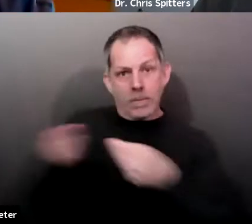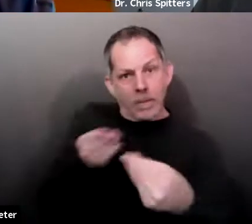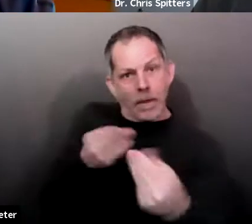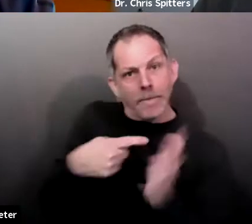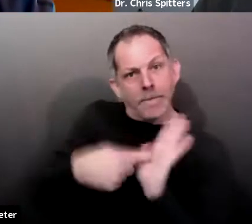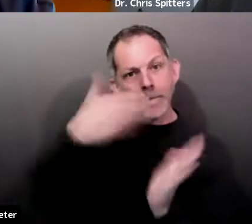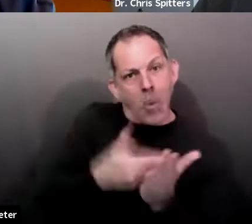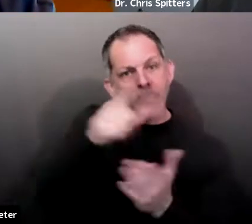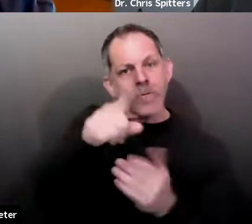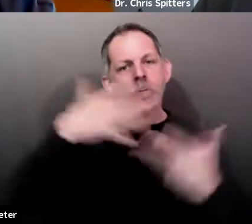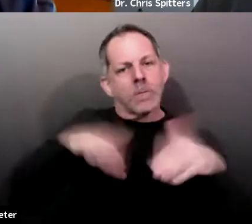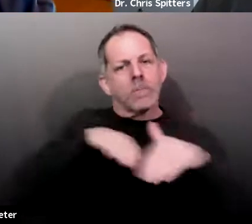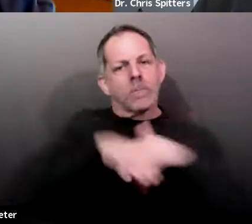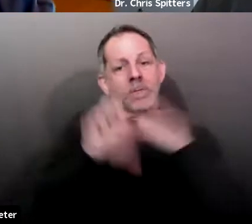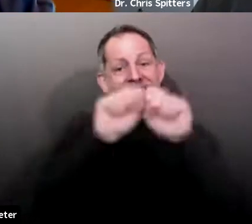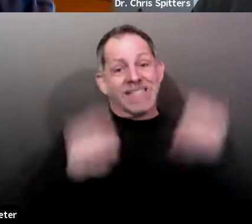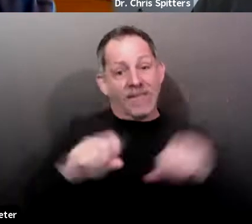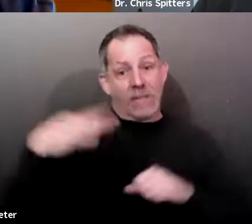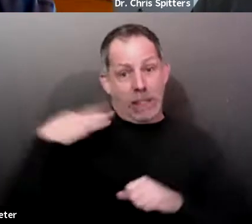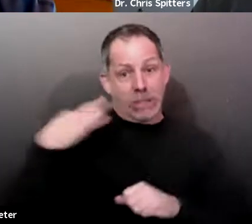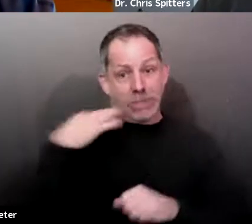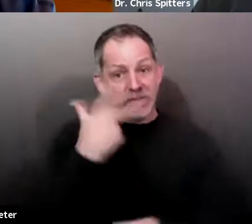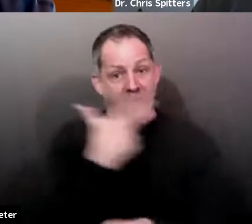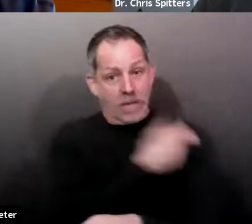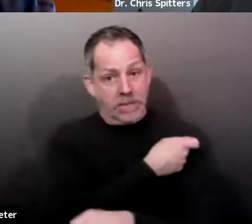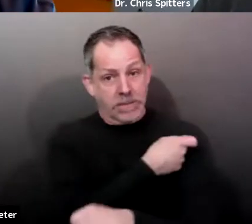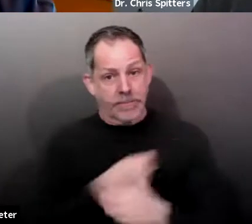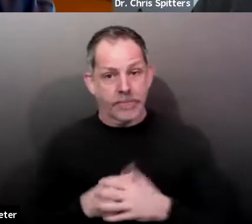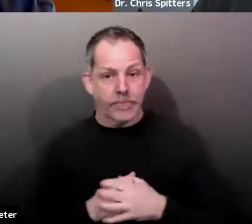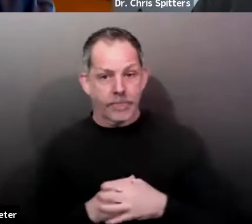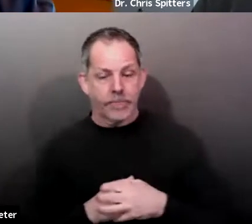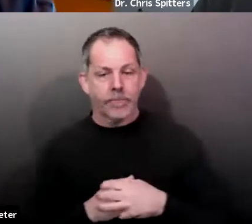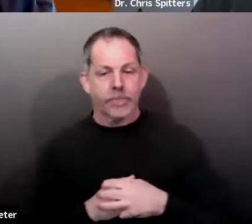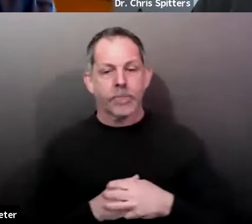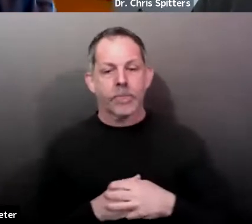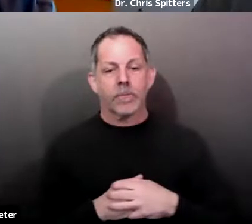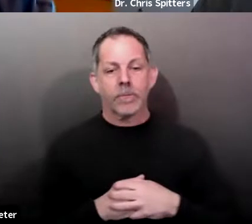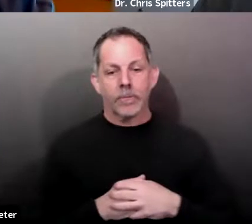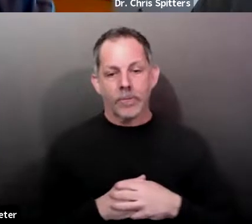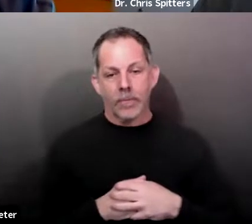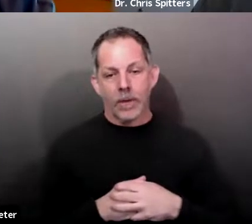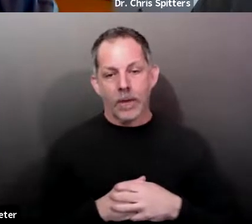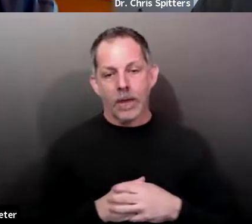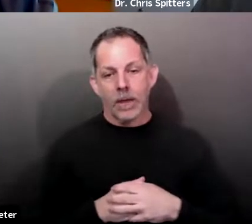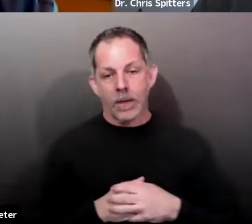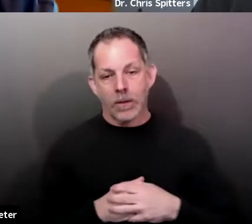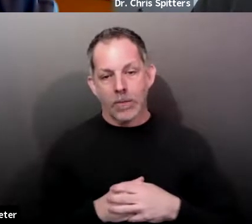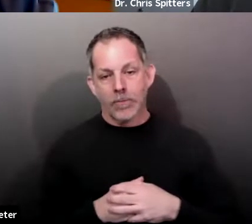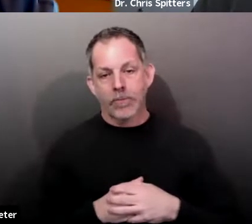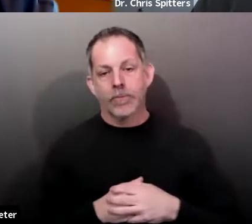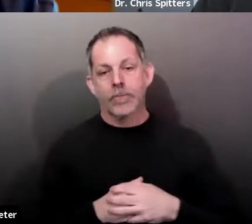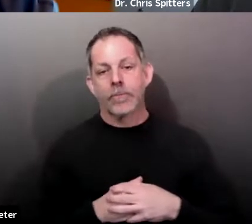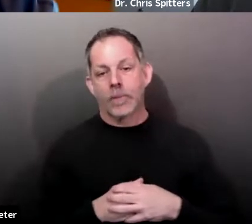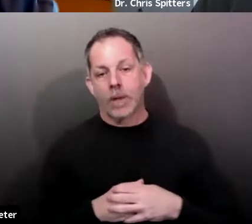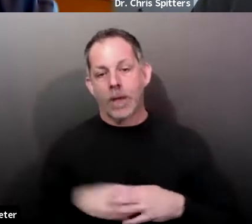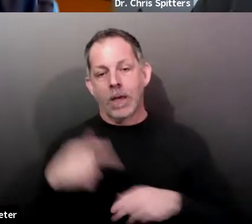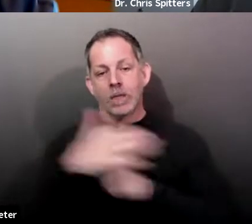cases where they don't seem to fit, uh, probably will be at any of our County run sites. So just